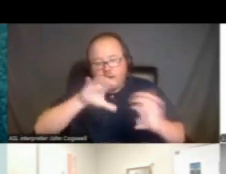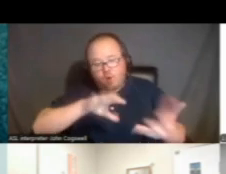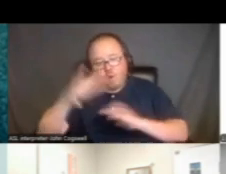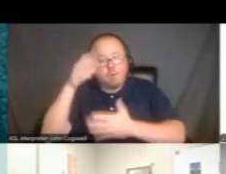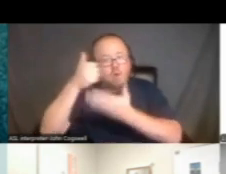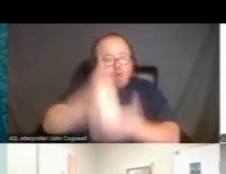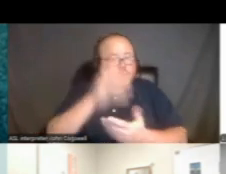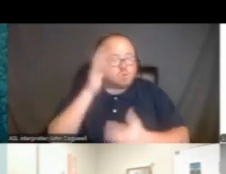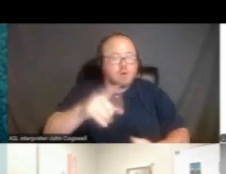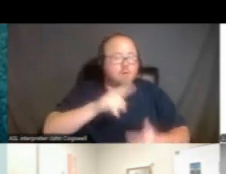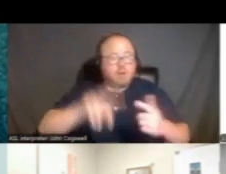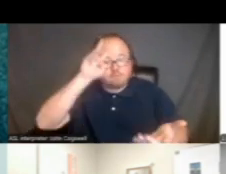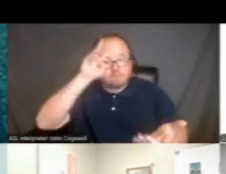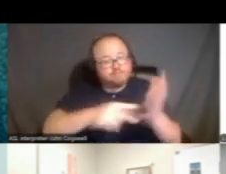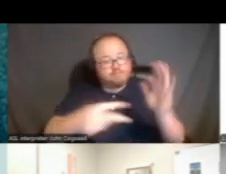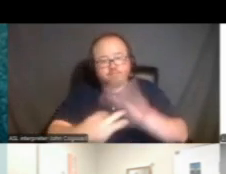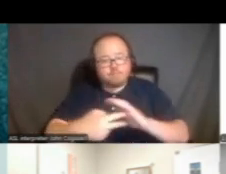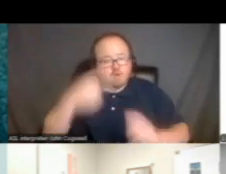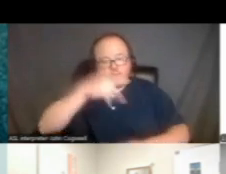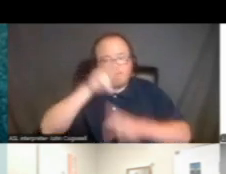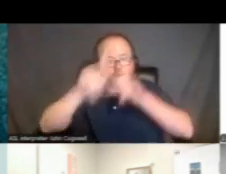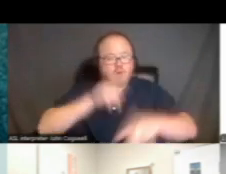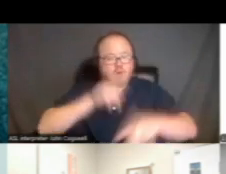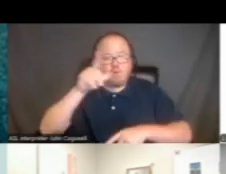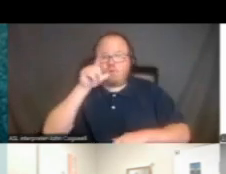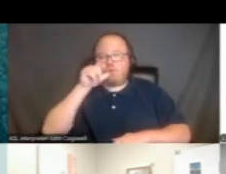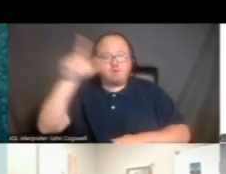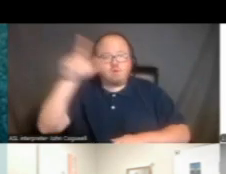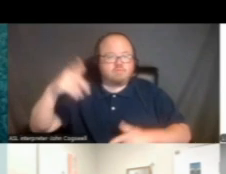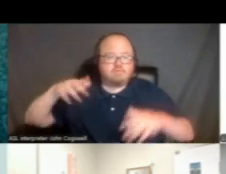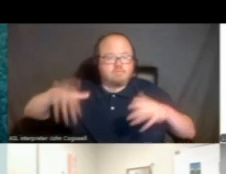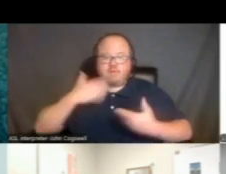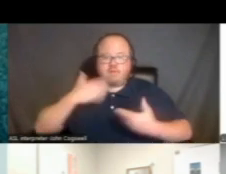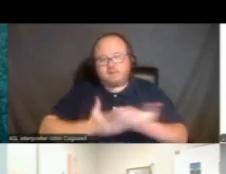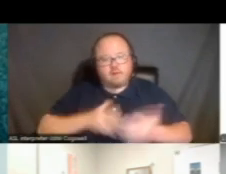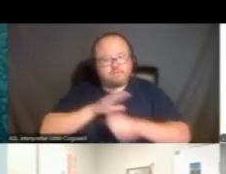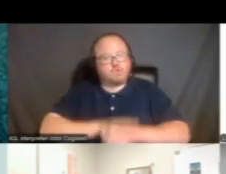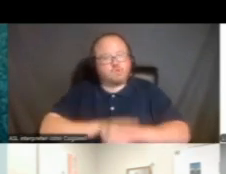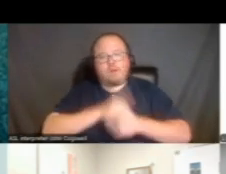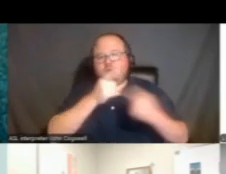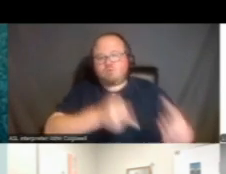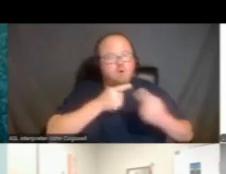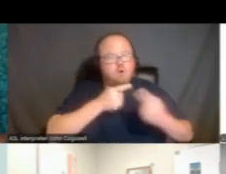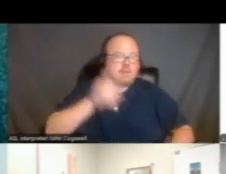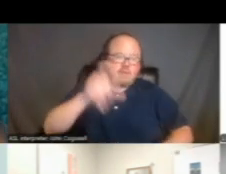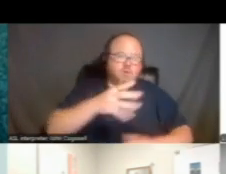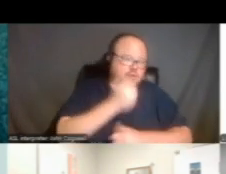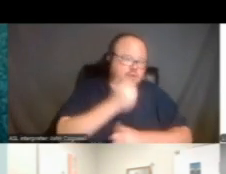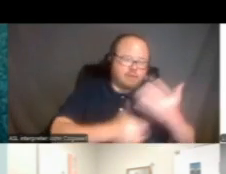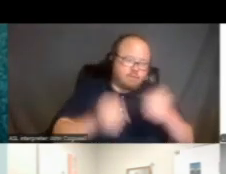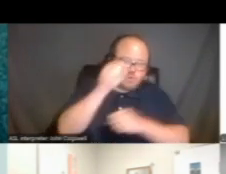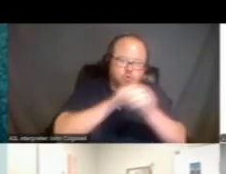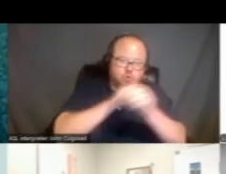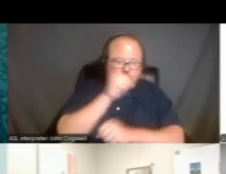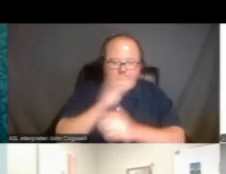you. But it's really intended for people who are just having some stress and some struggles and need to get some strategies to